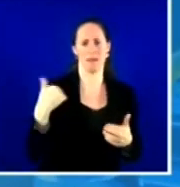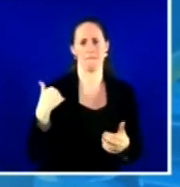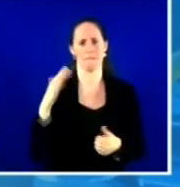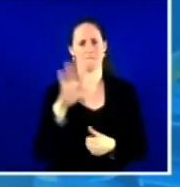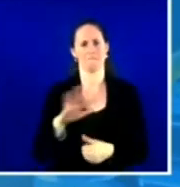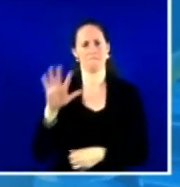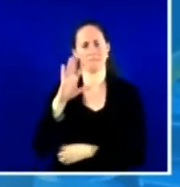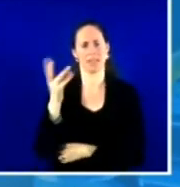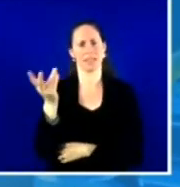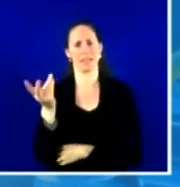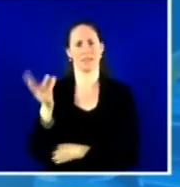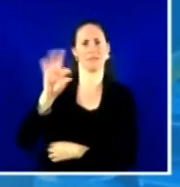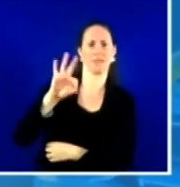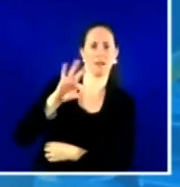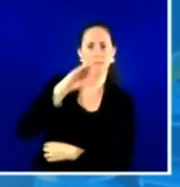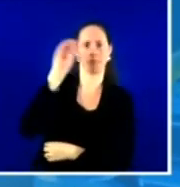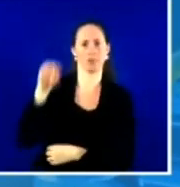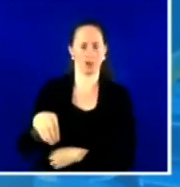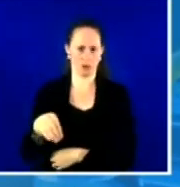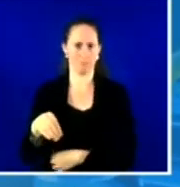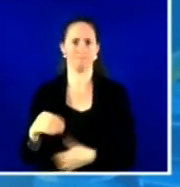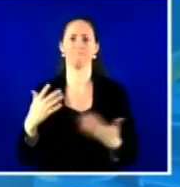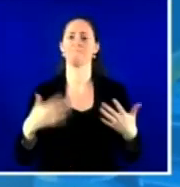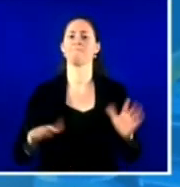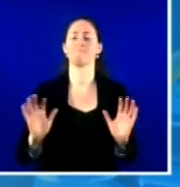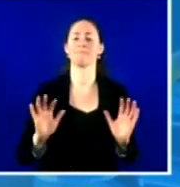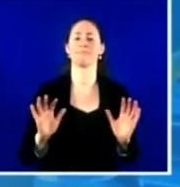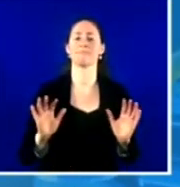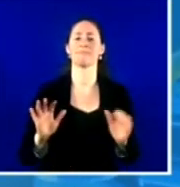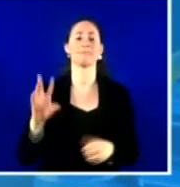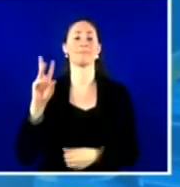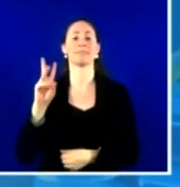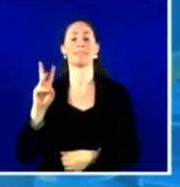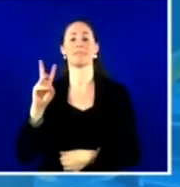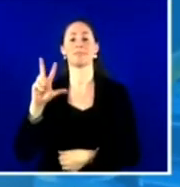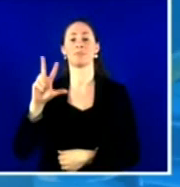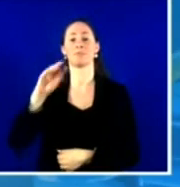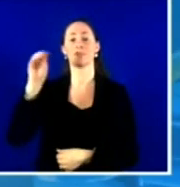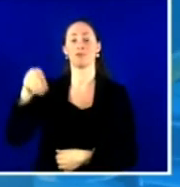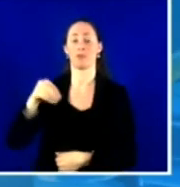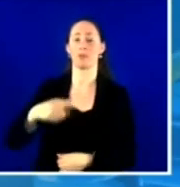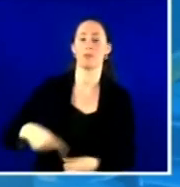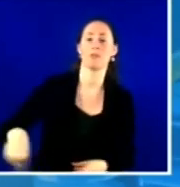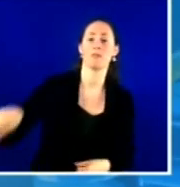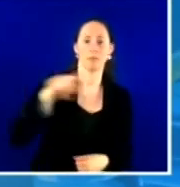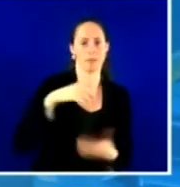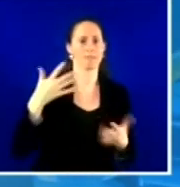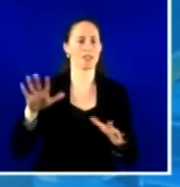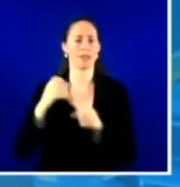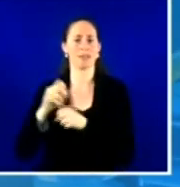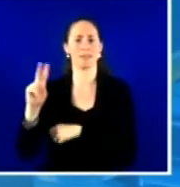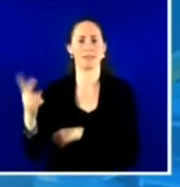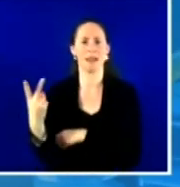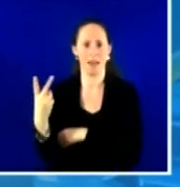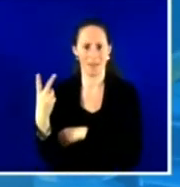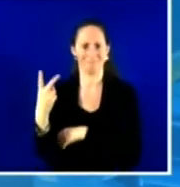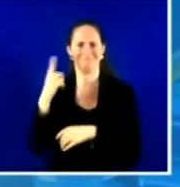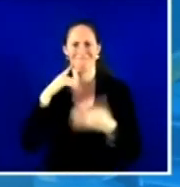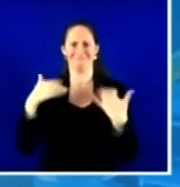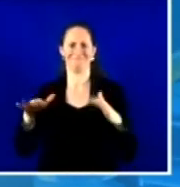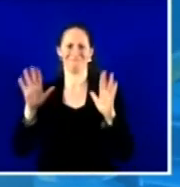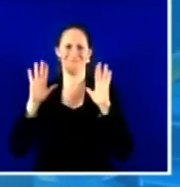first dose and 63 percent received their second dose, which I think is a great start. Dr. That is just so wonderful. Thank you,